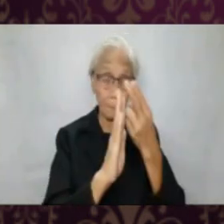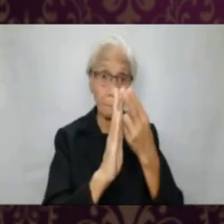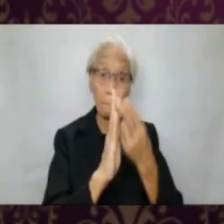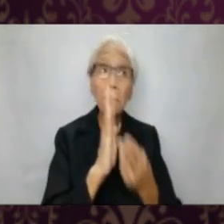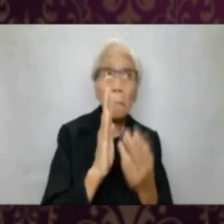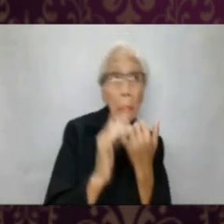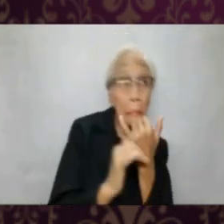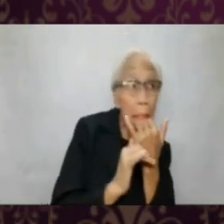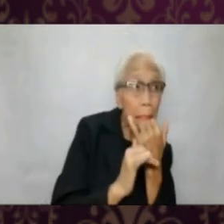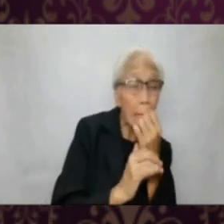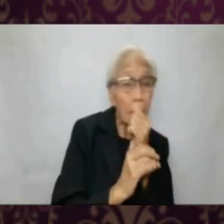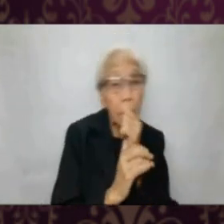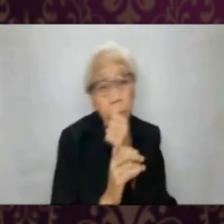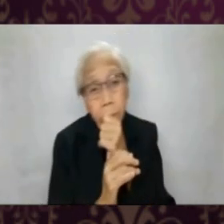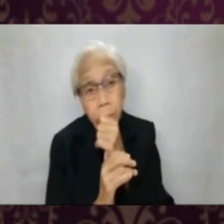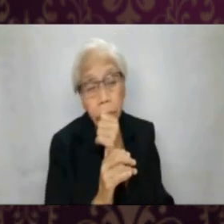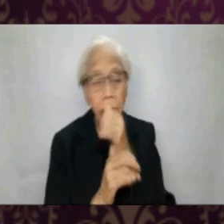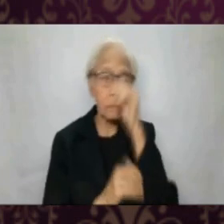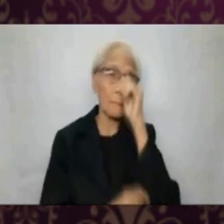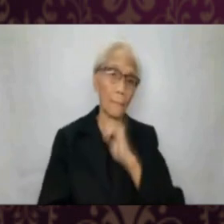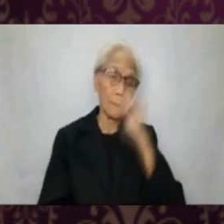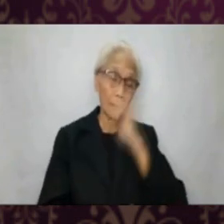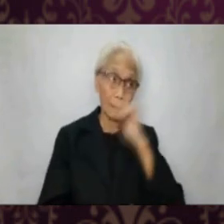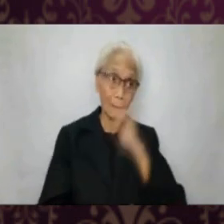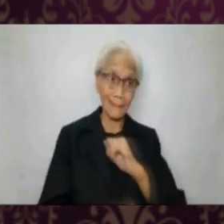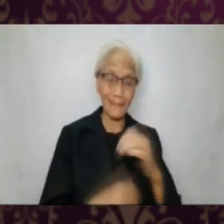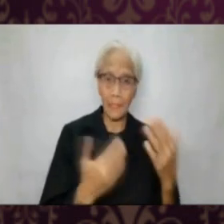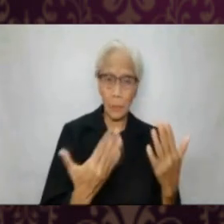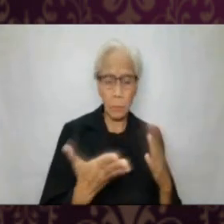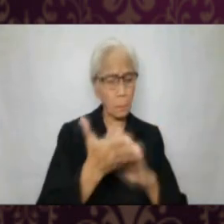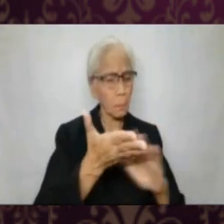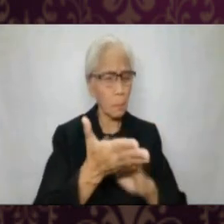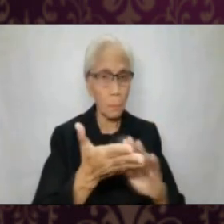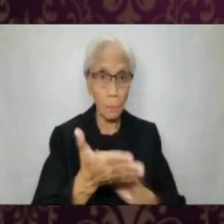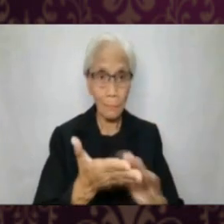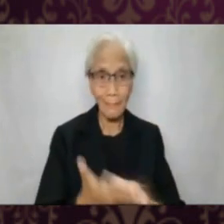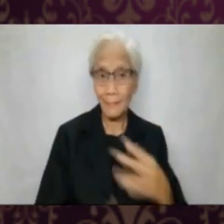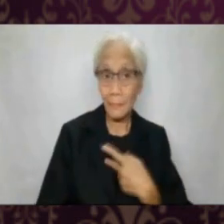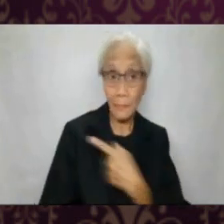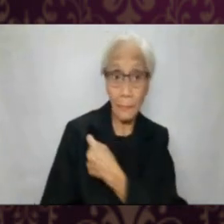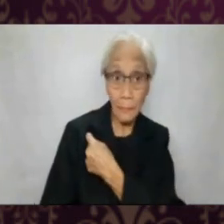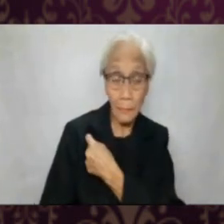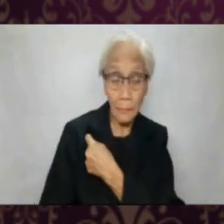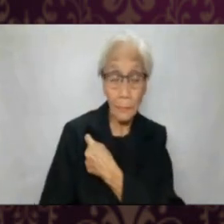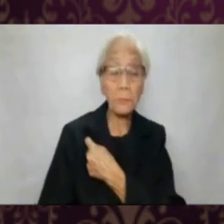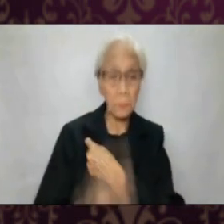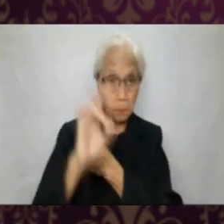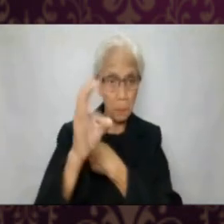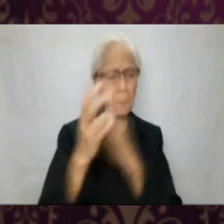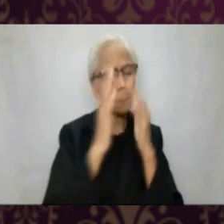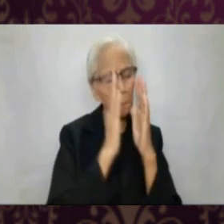comforting the sorrowful. Number five, bearing wrongs patiently. Number six,